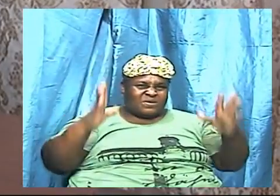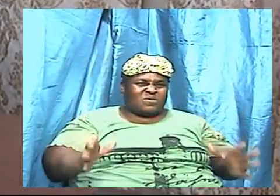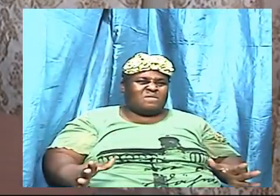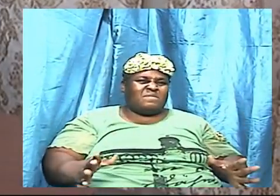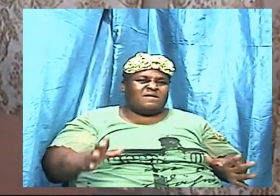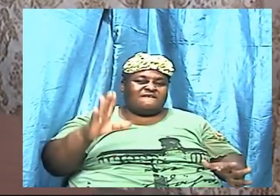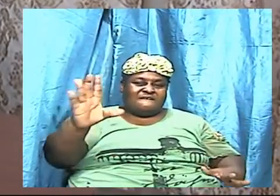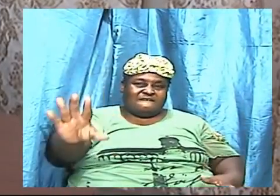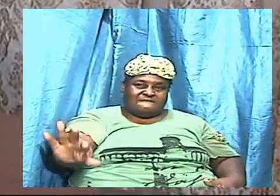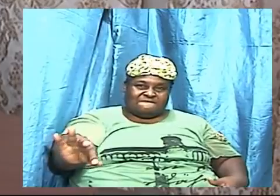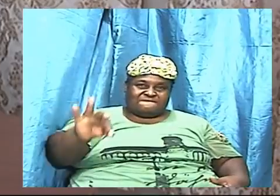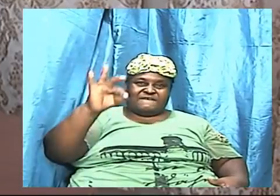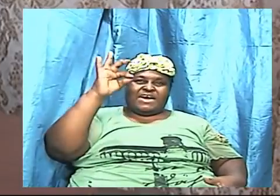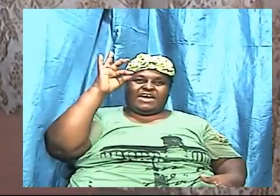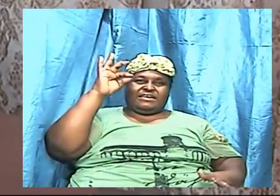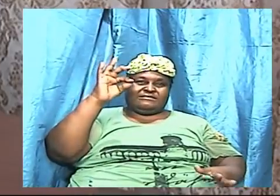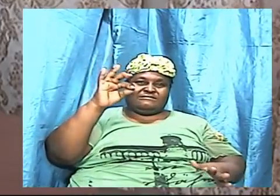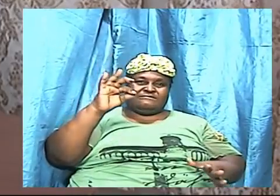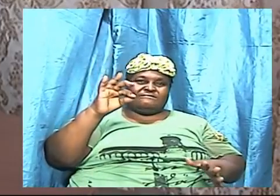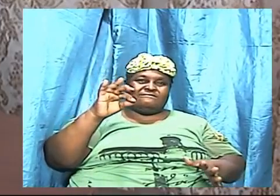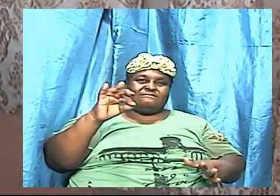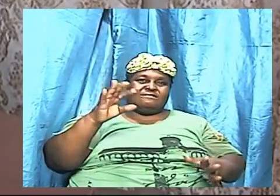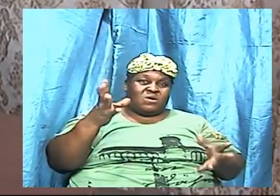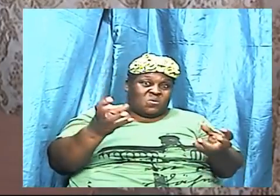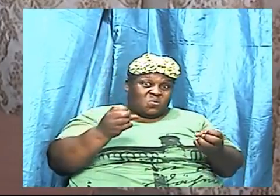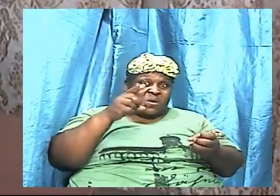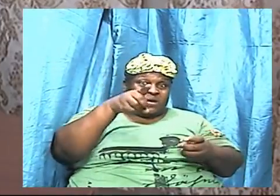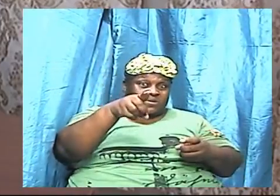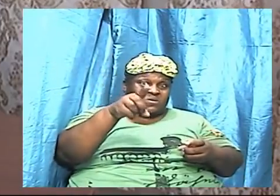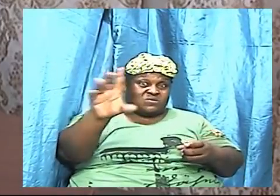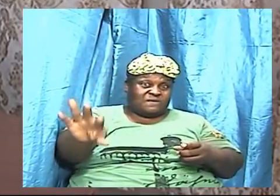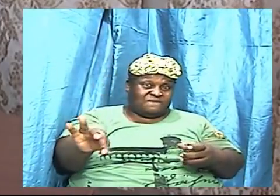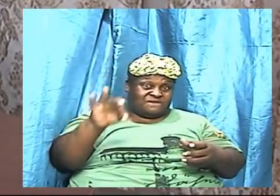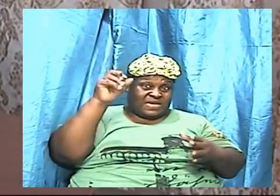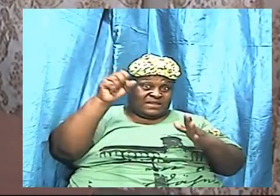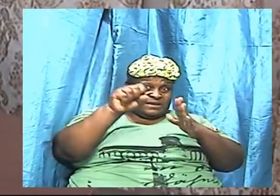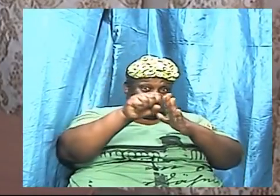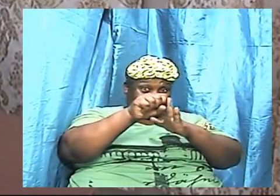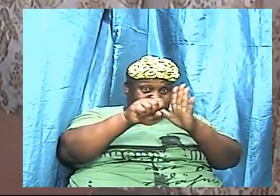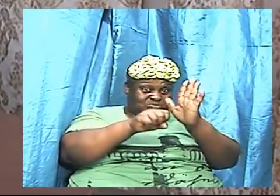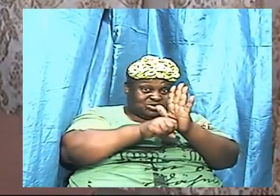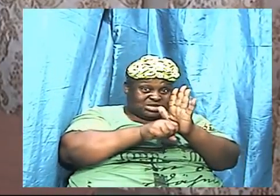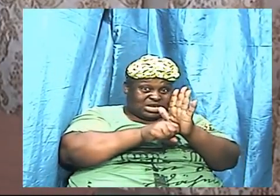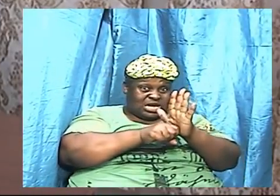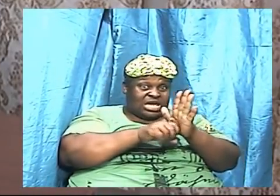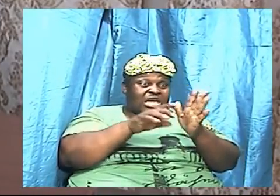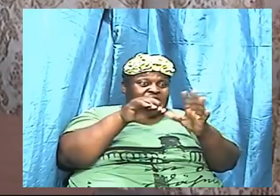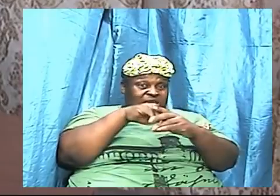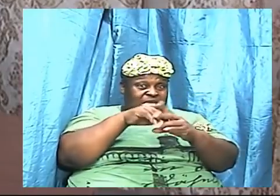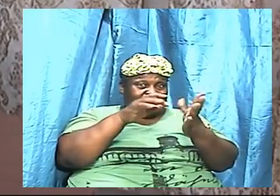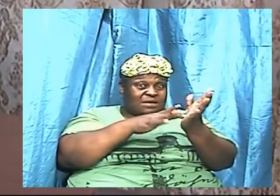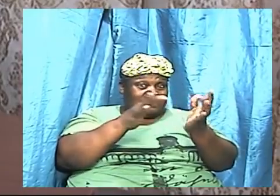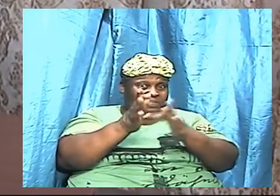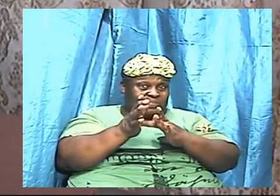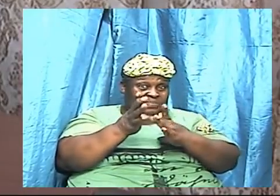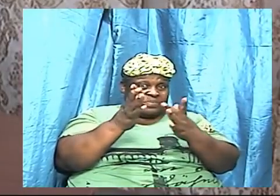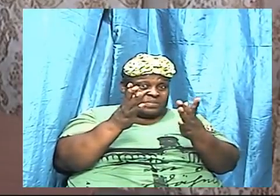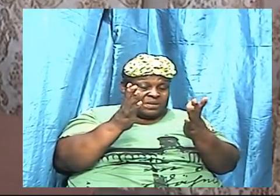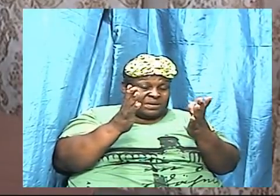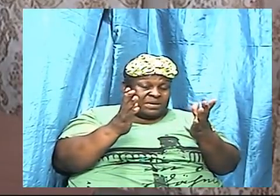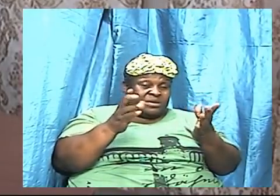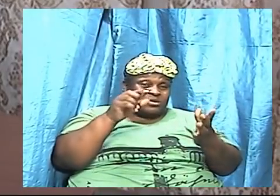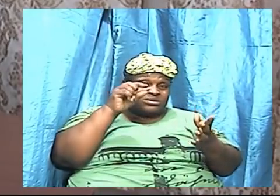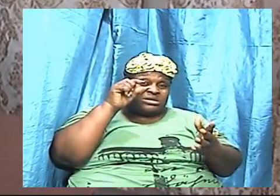find a scripture right in this book that says you are more than a conqueror